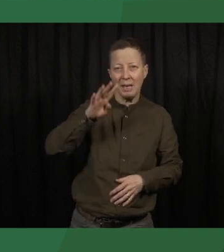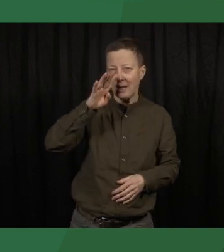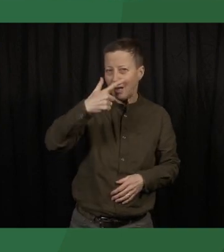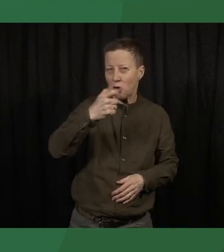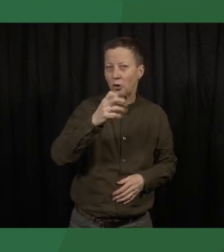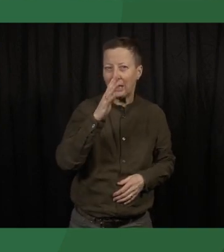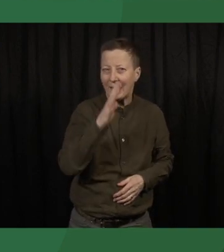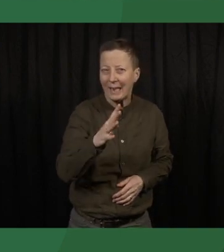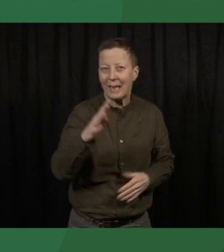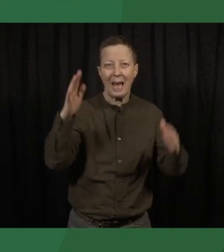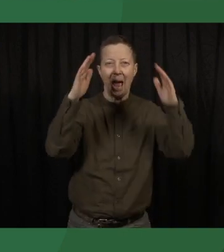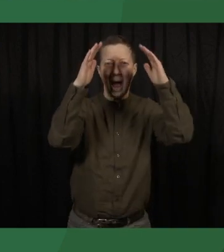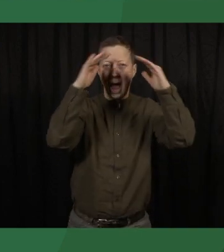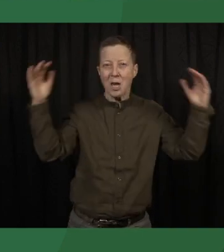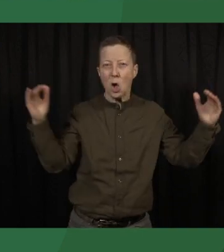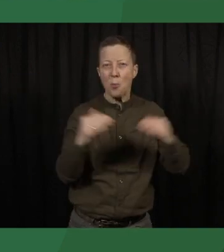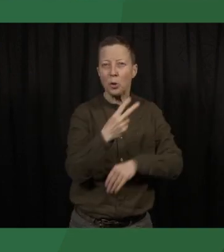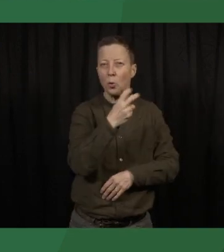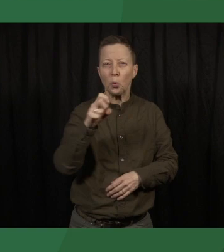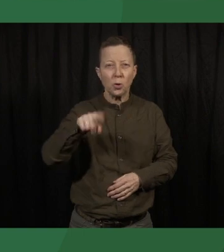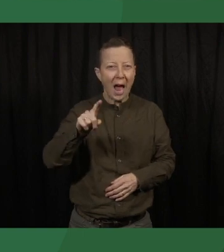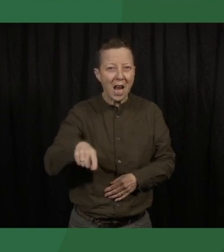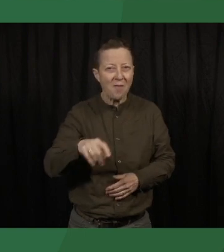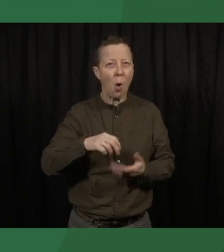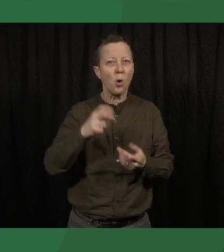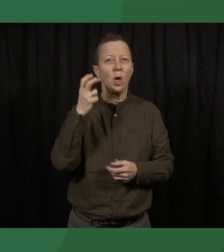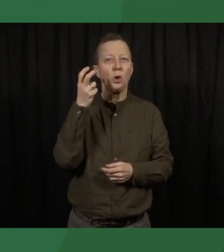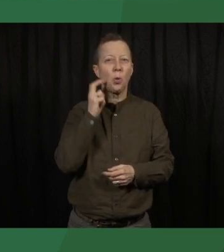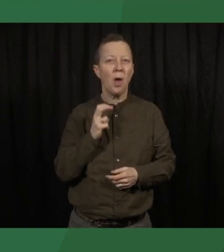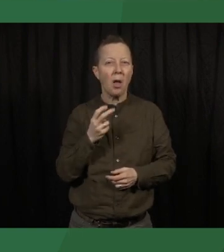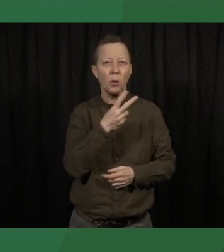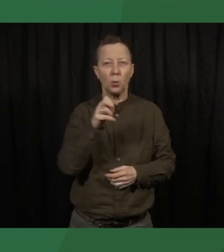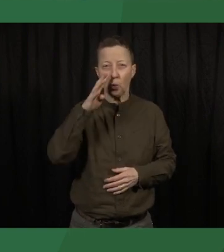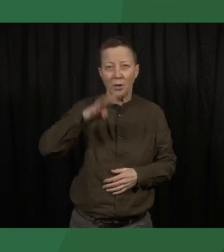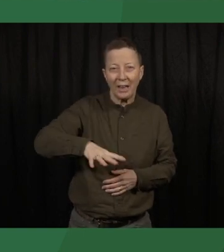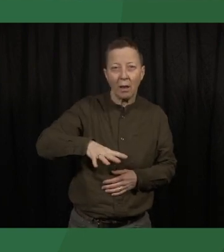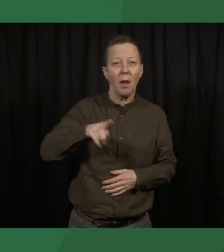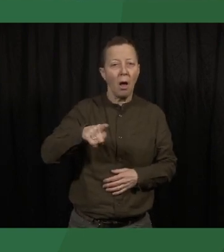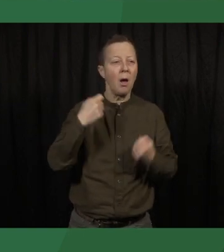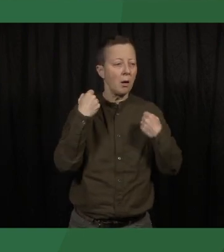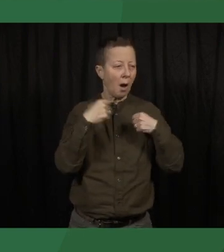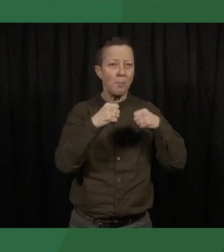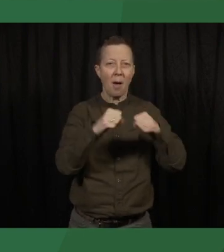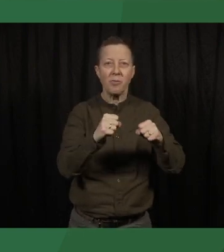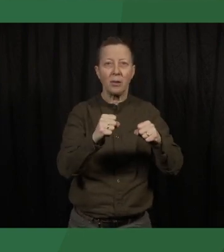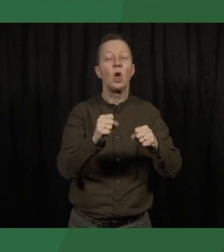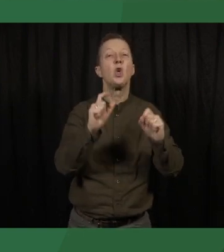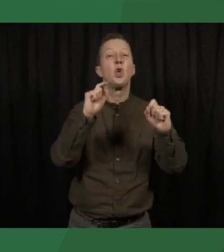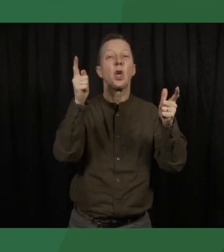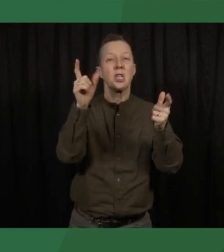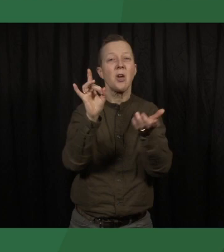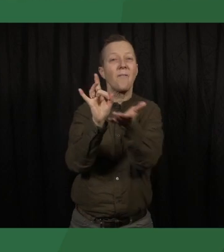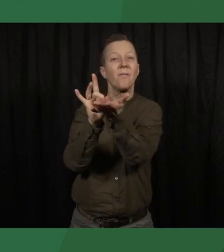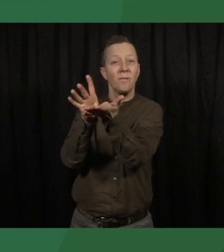Egypt in 2011, and Sudan in 2019, the campaign successfully removed the